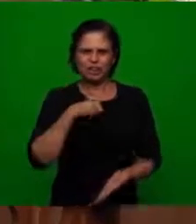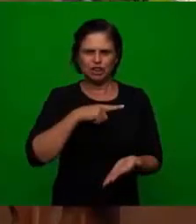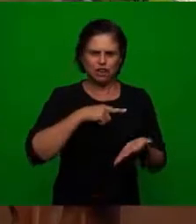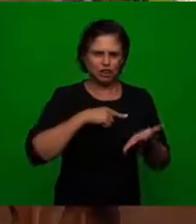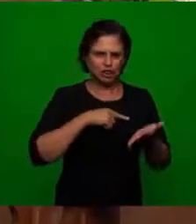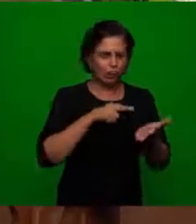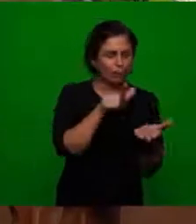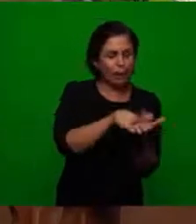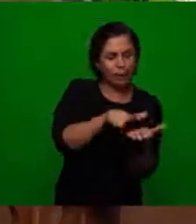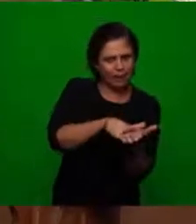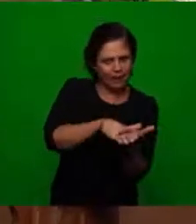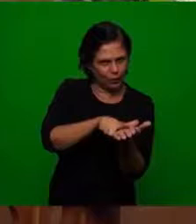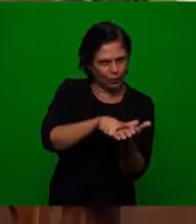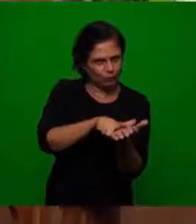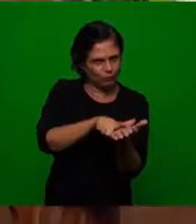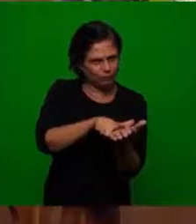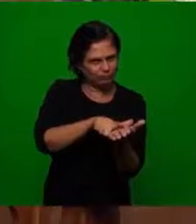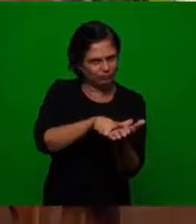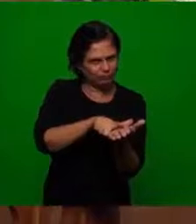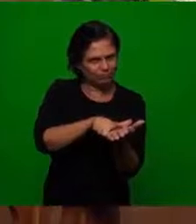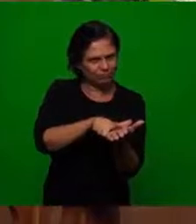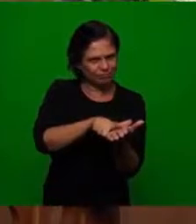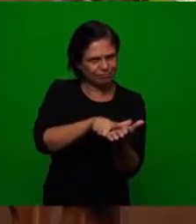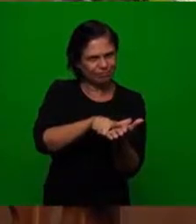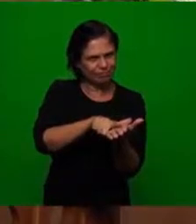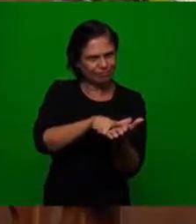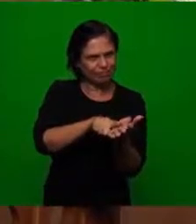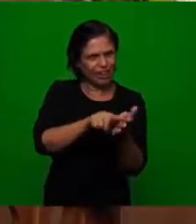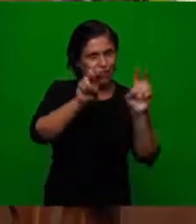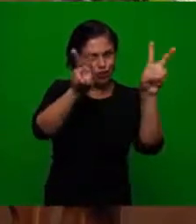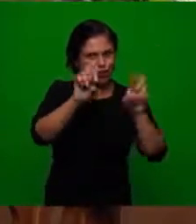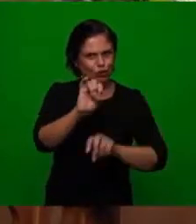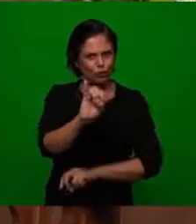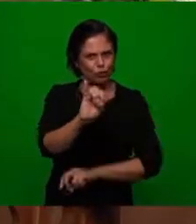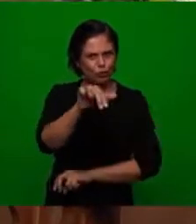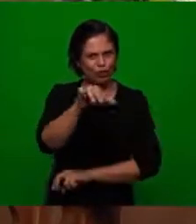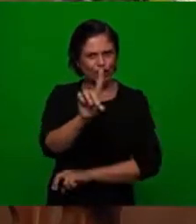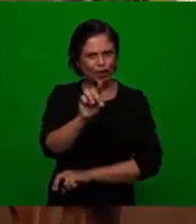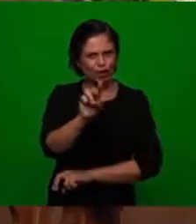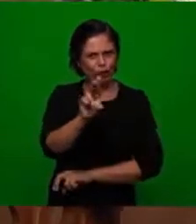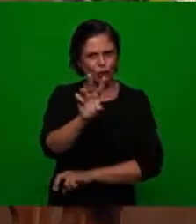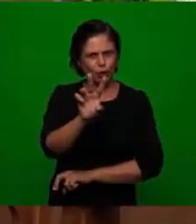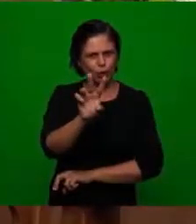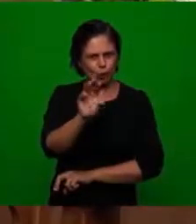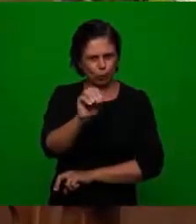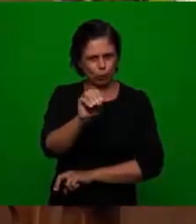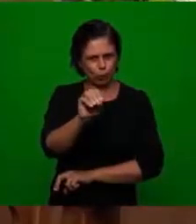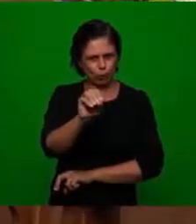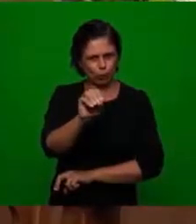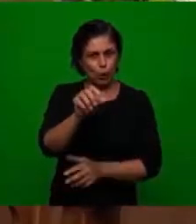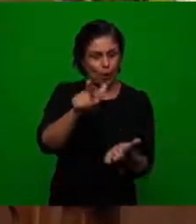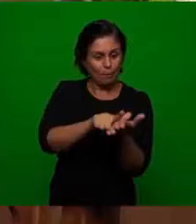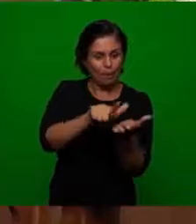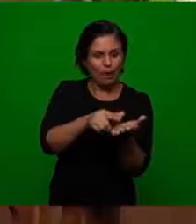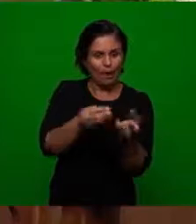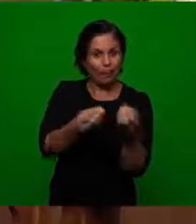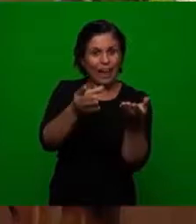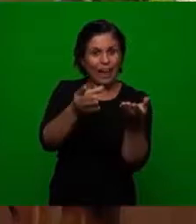was like a piece of paper was indulged and this paper would give you the right